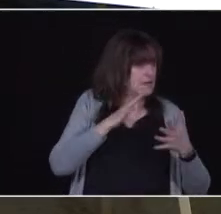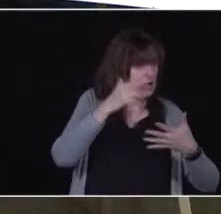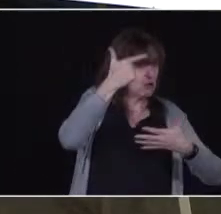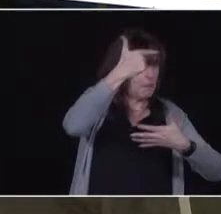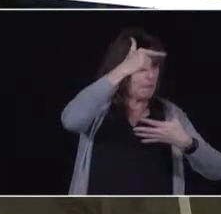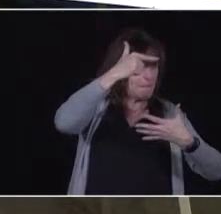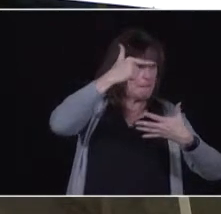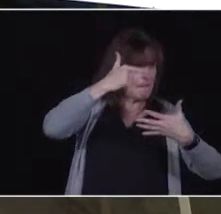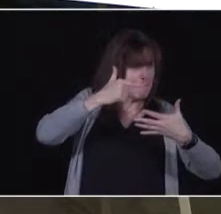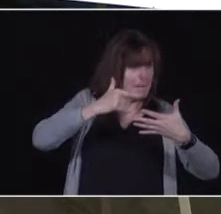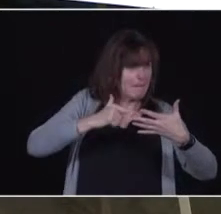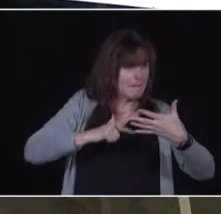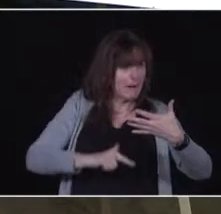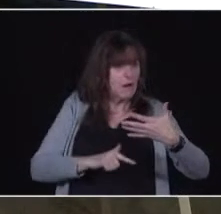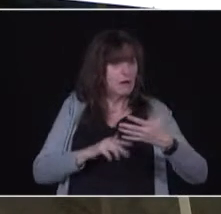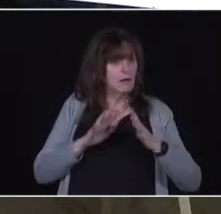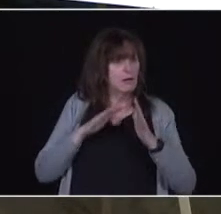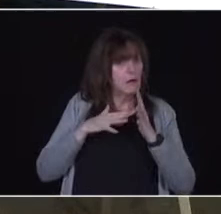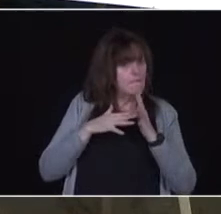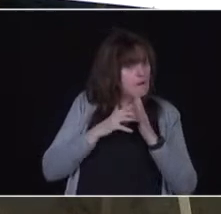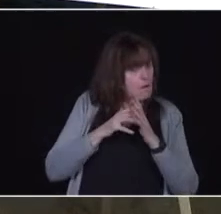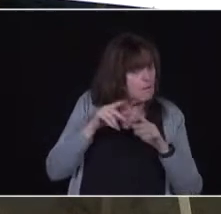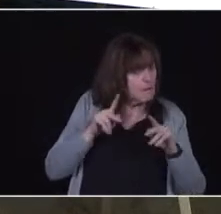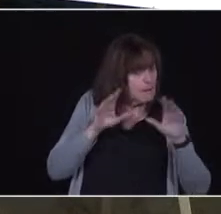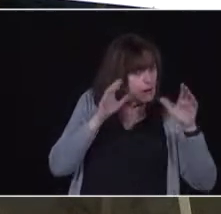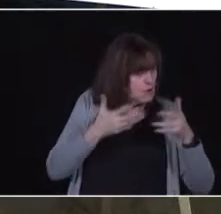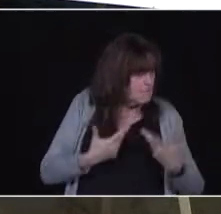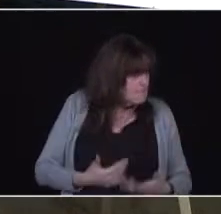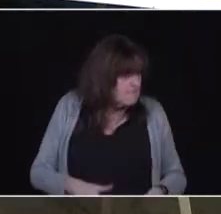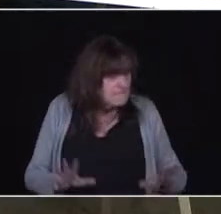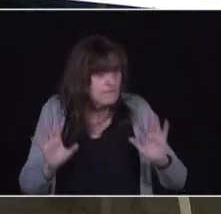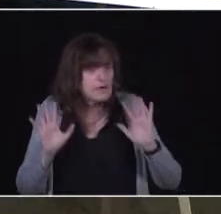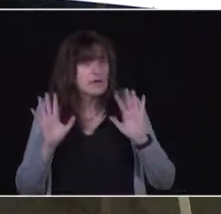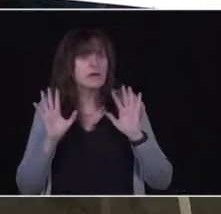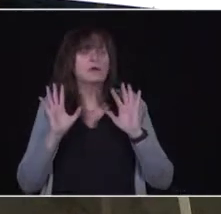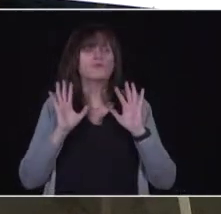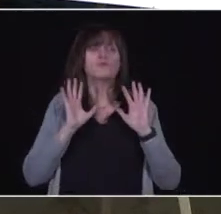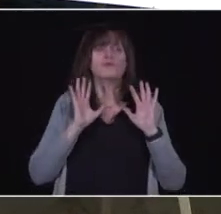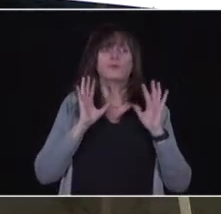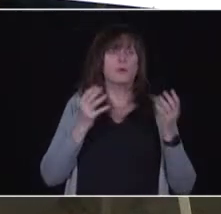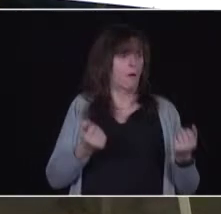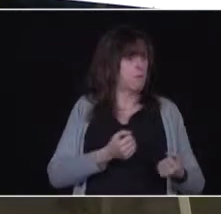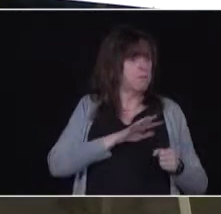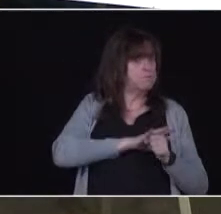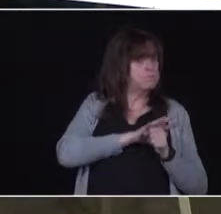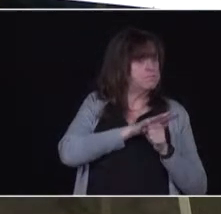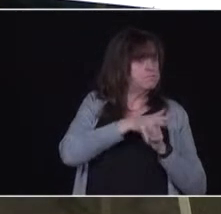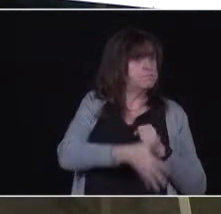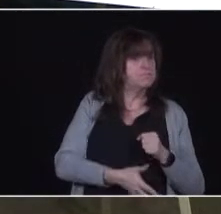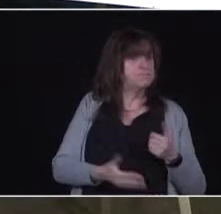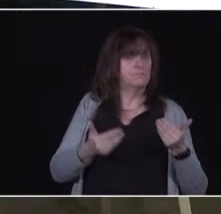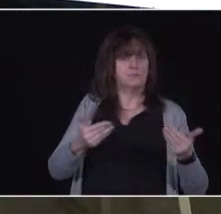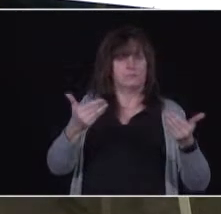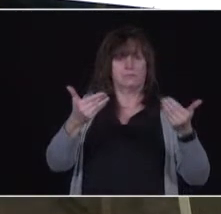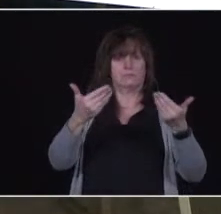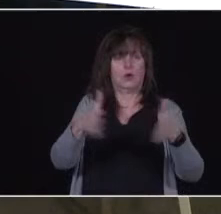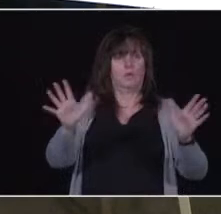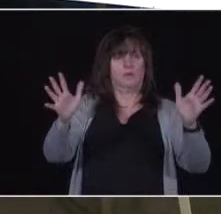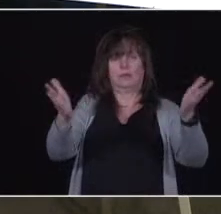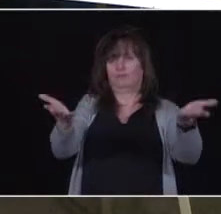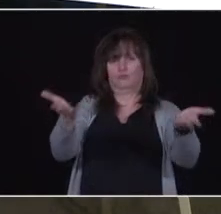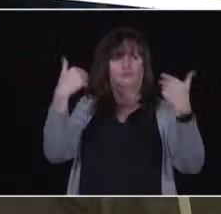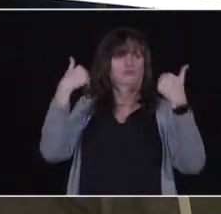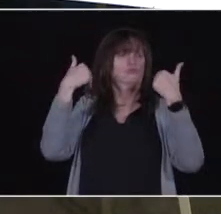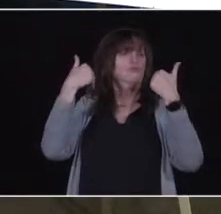here this morning, that most of those populations have been done and we may be able just to go flat out to the general population. But that's a